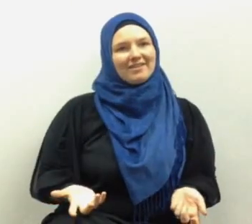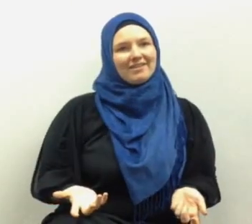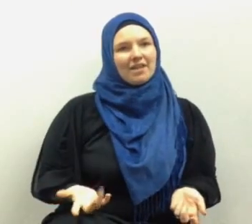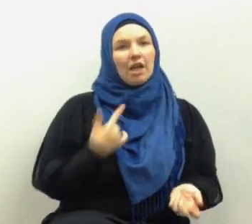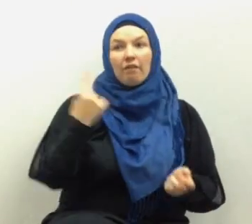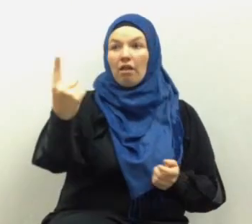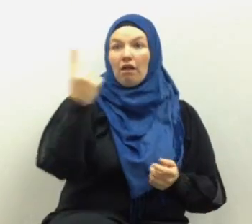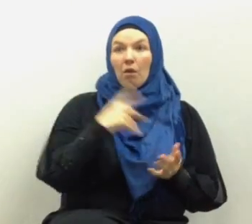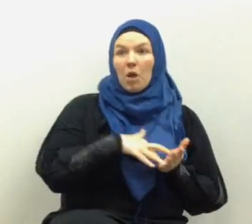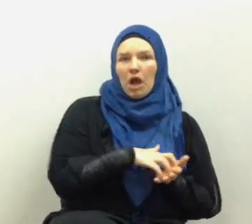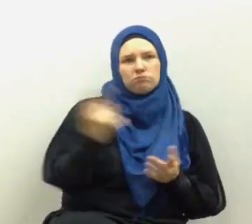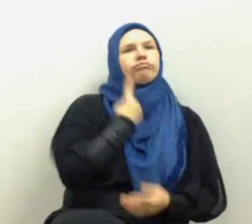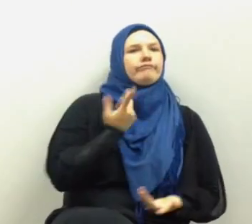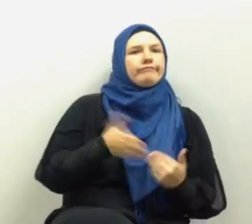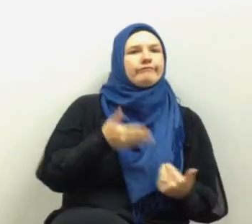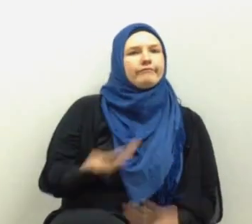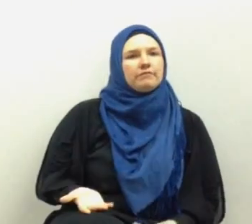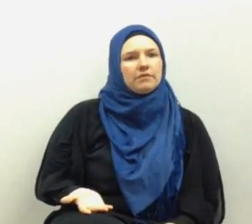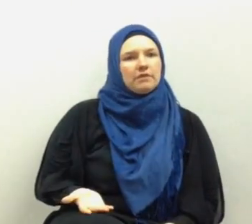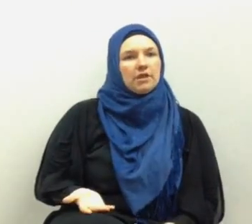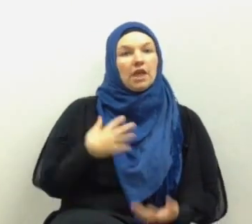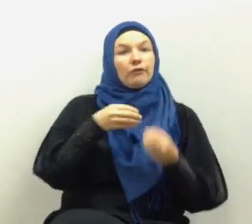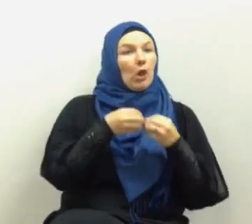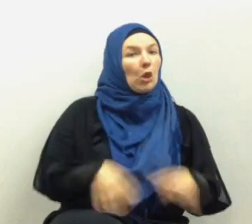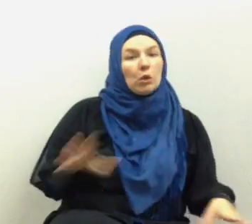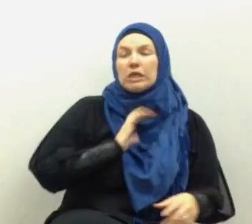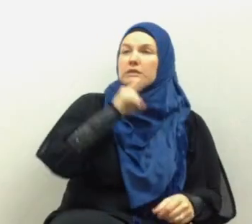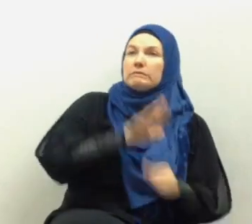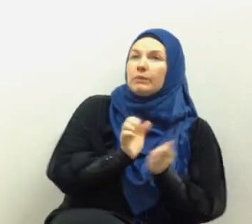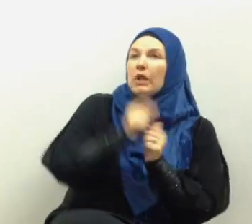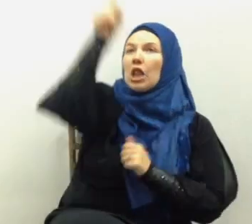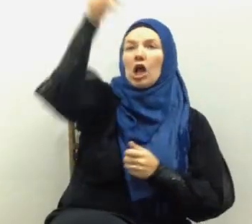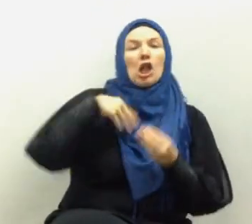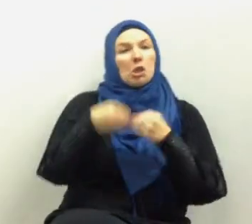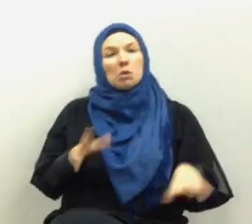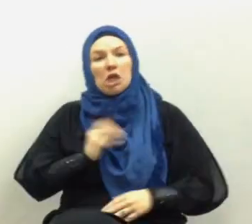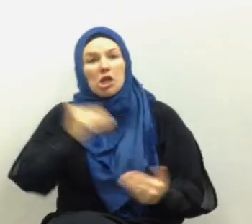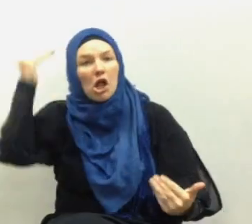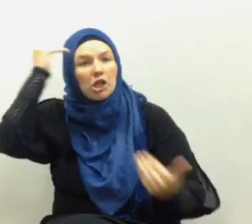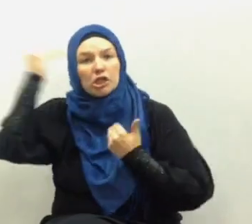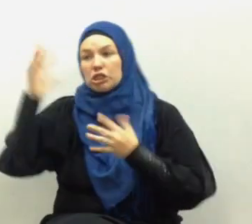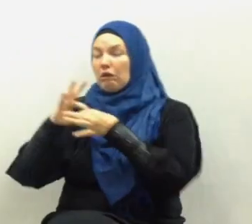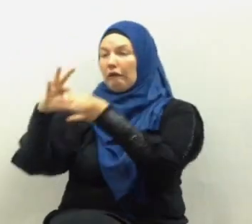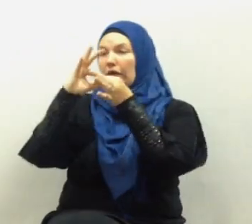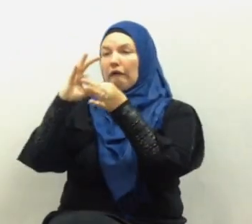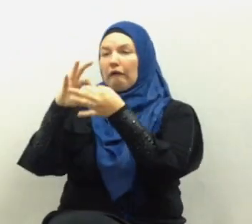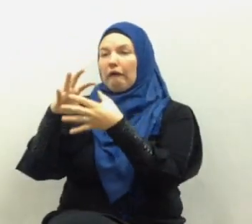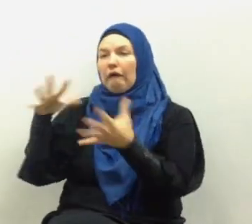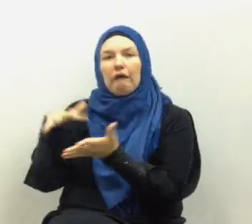so when we lose our commitment lose our understanding and then